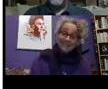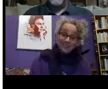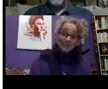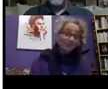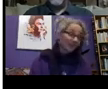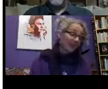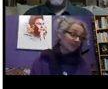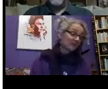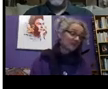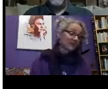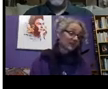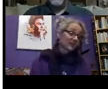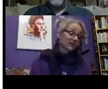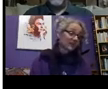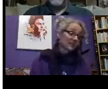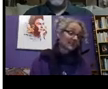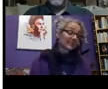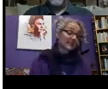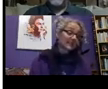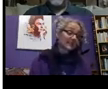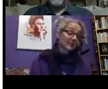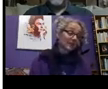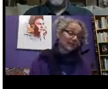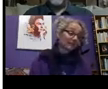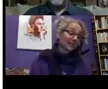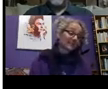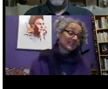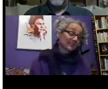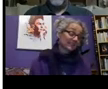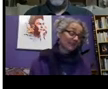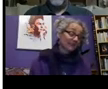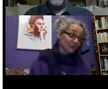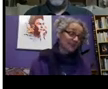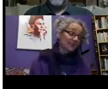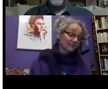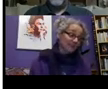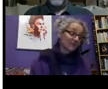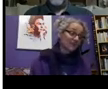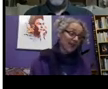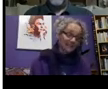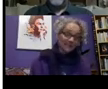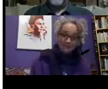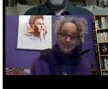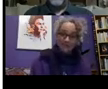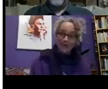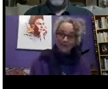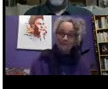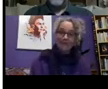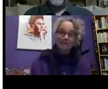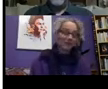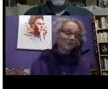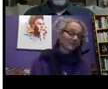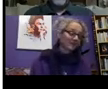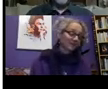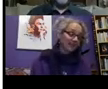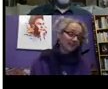others is there's huge health inequalities. Disabled people have the worst mental and physical health